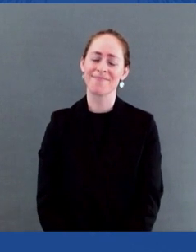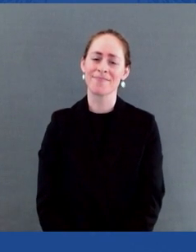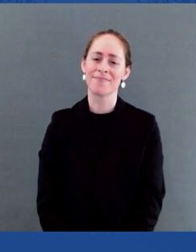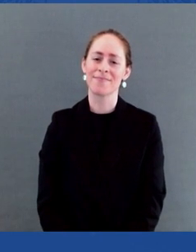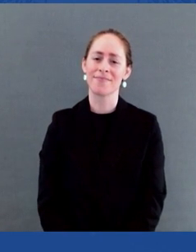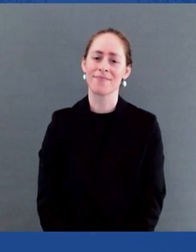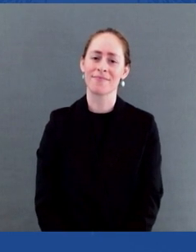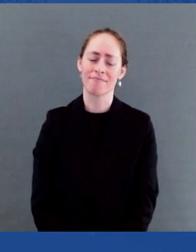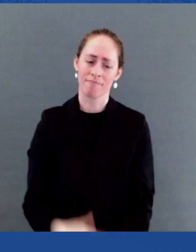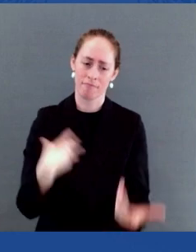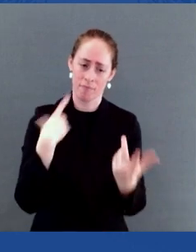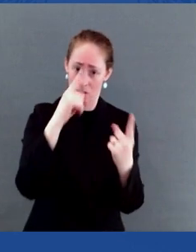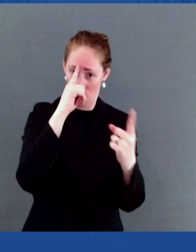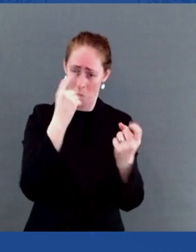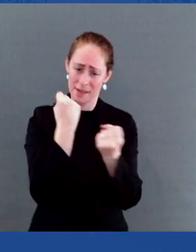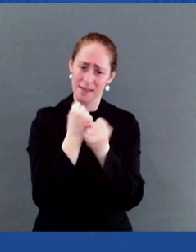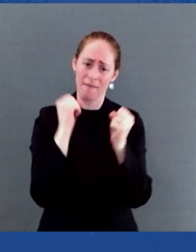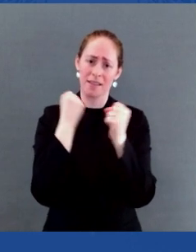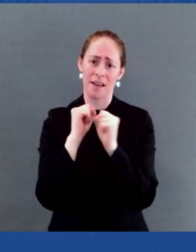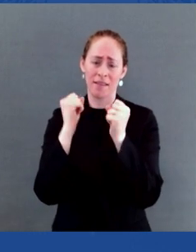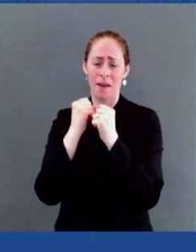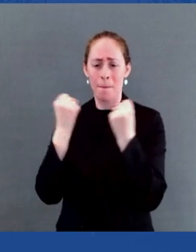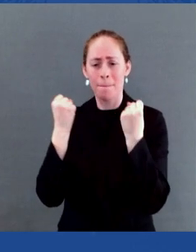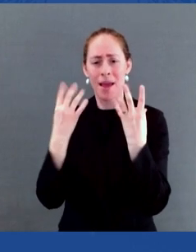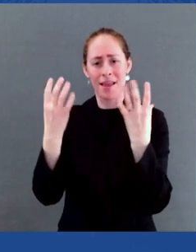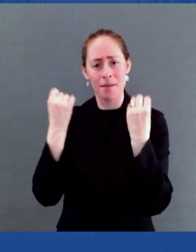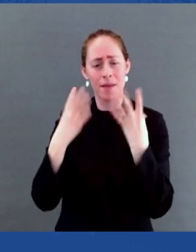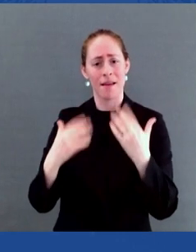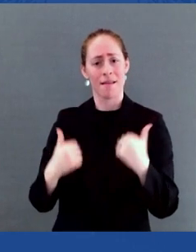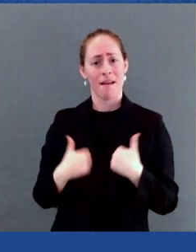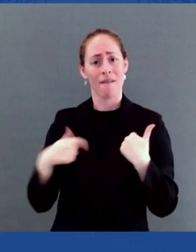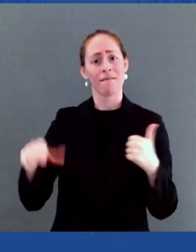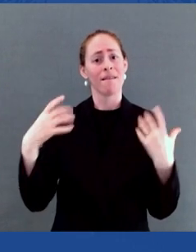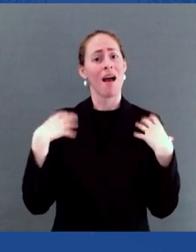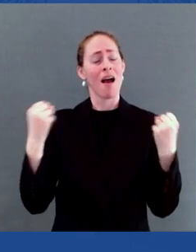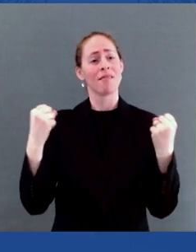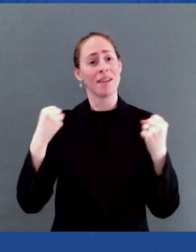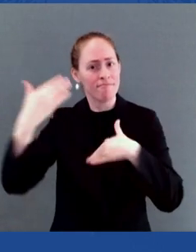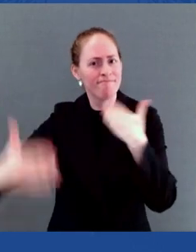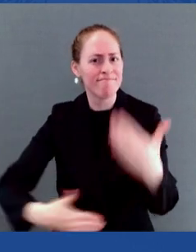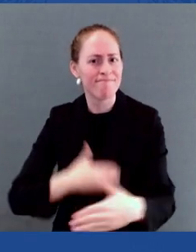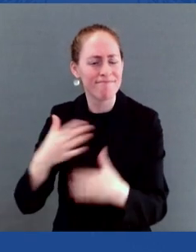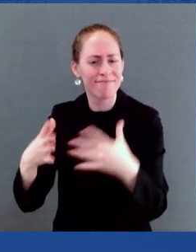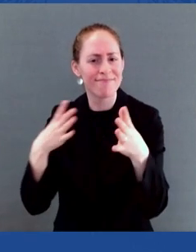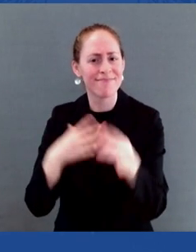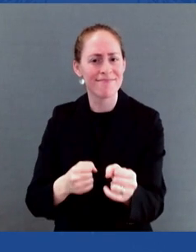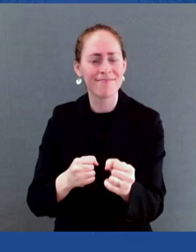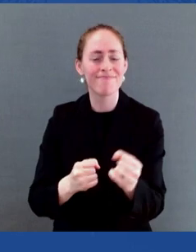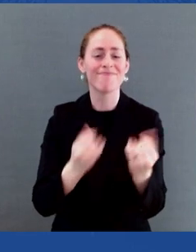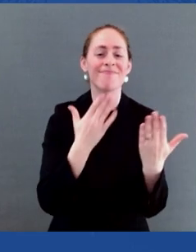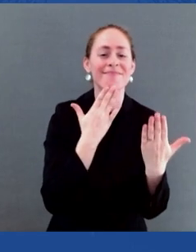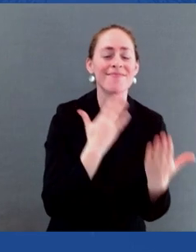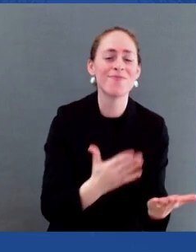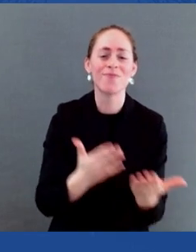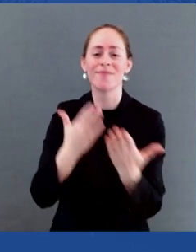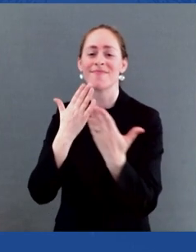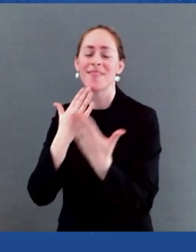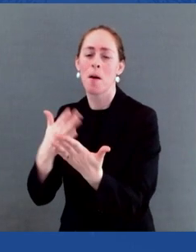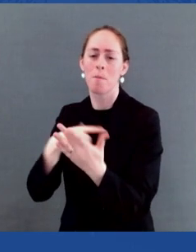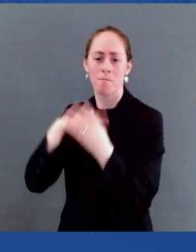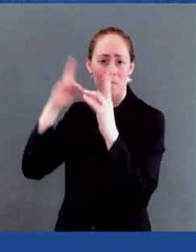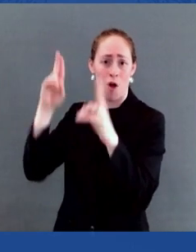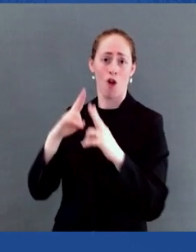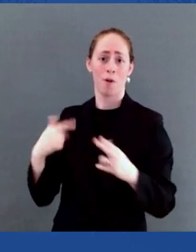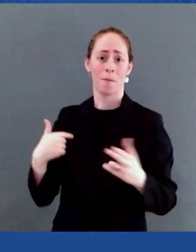quickly. So, I want to thank you all again. I'm honored to be with you today. And this is one heck of a group of people who